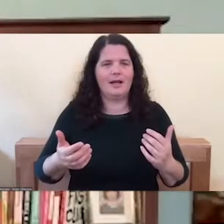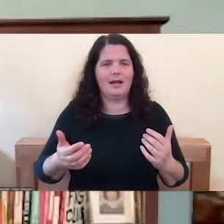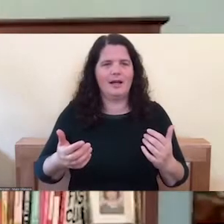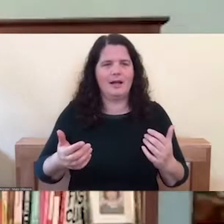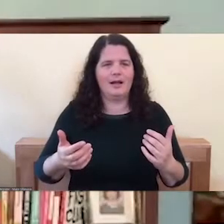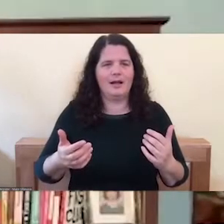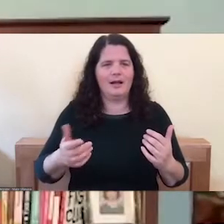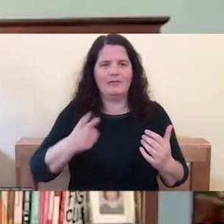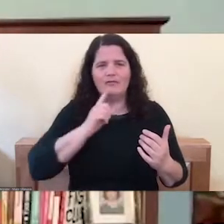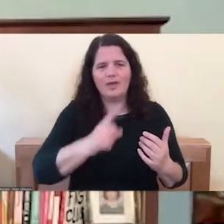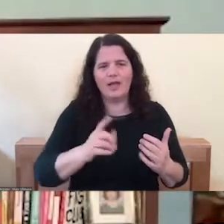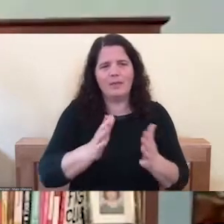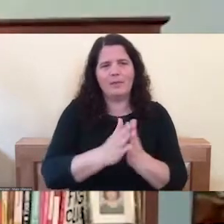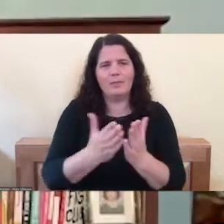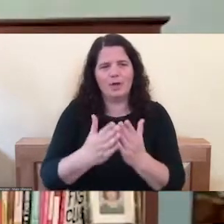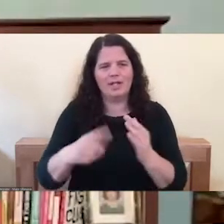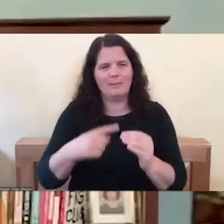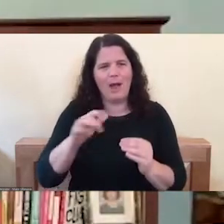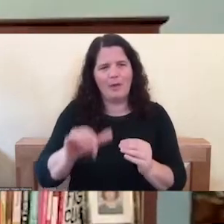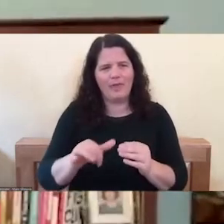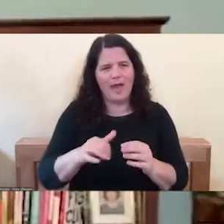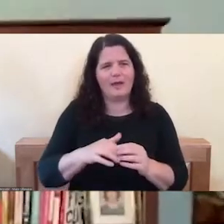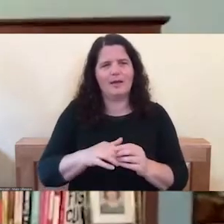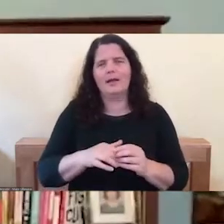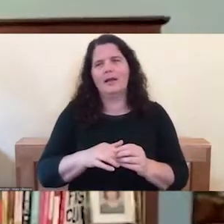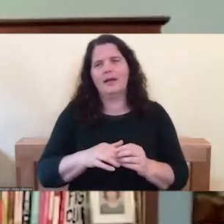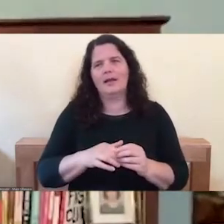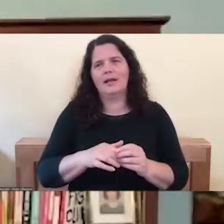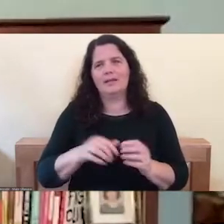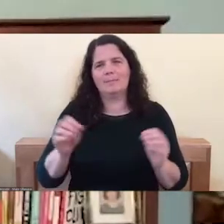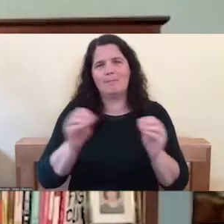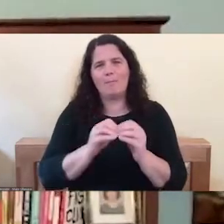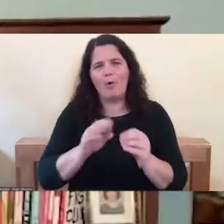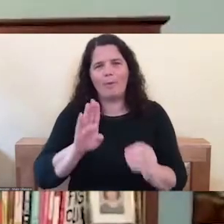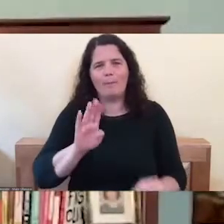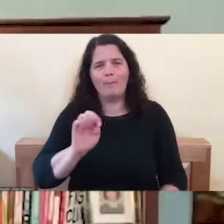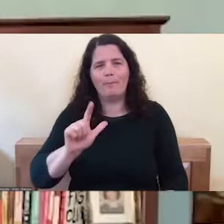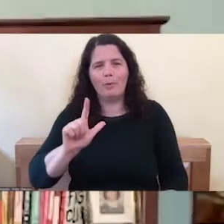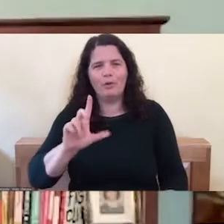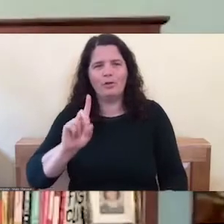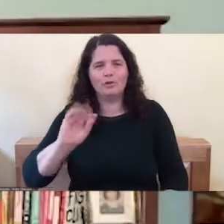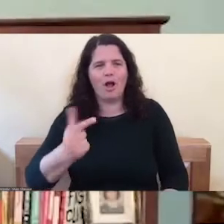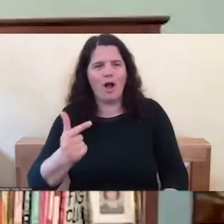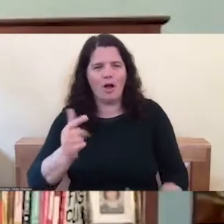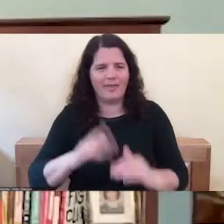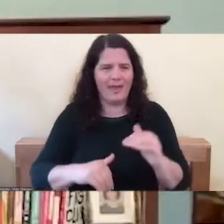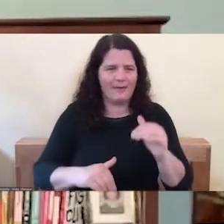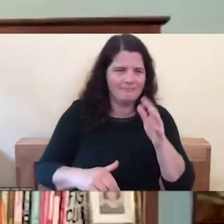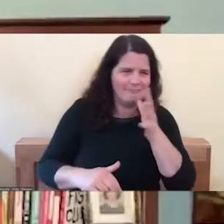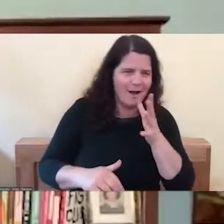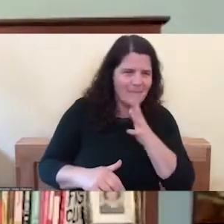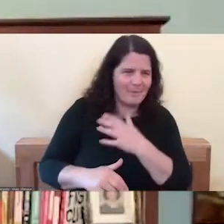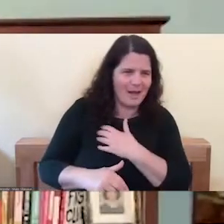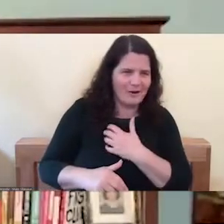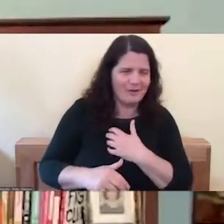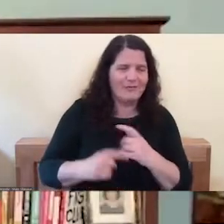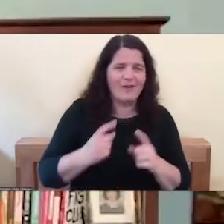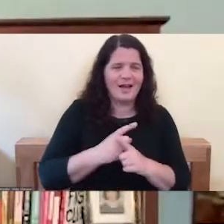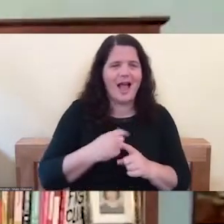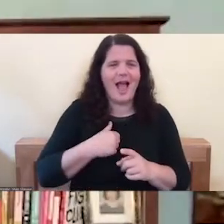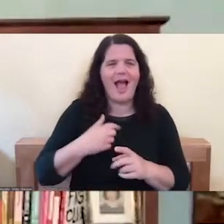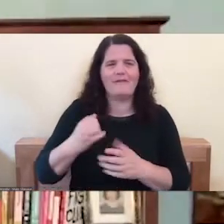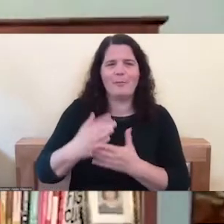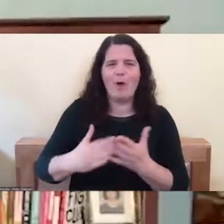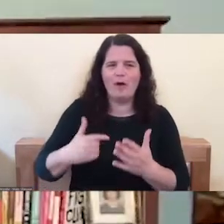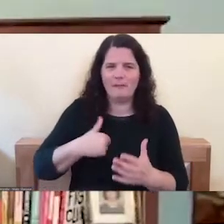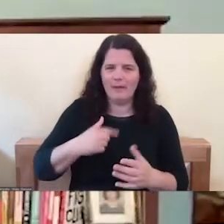kind of about this, right? I've got this side. I say it's more bulldog than mama bear. Like, you know, sometimes I have a part of me that I call bulldog